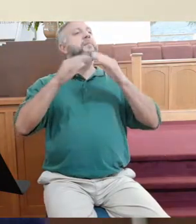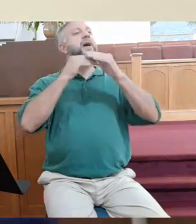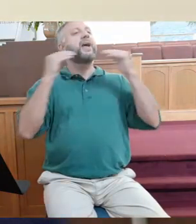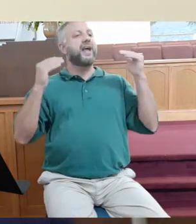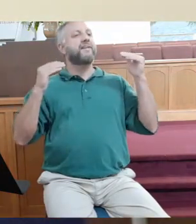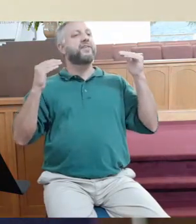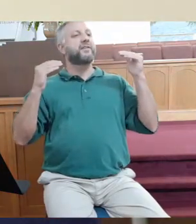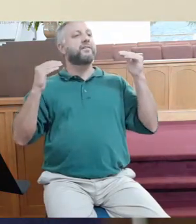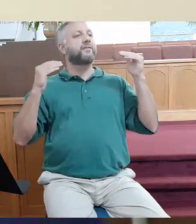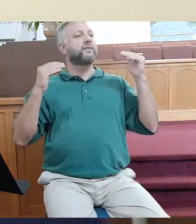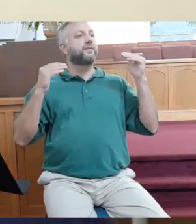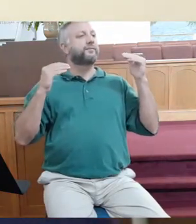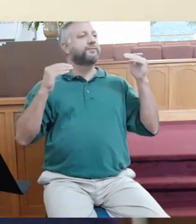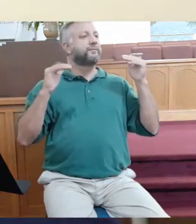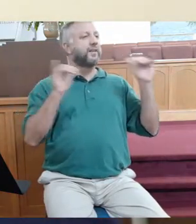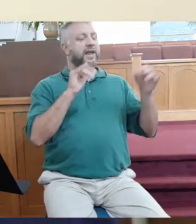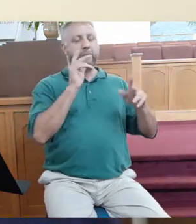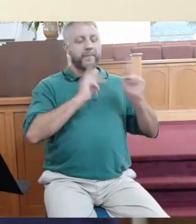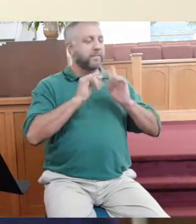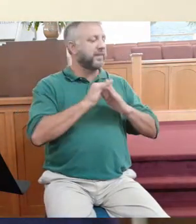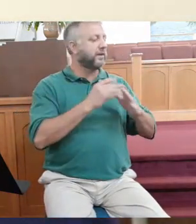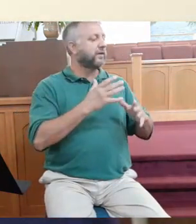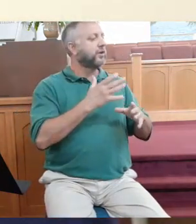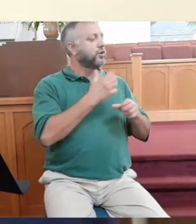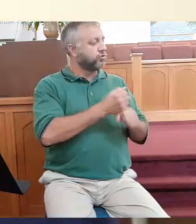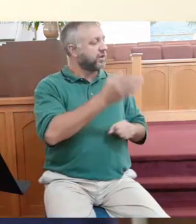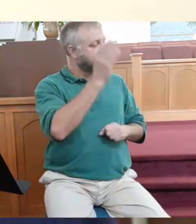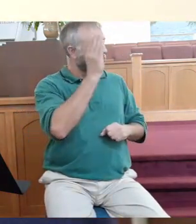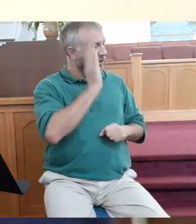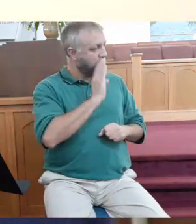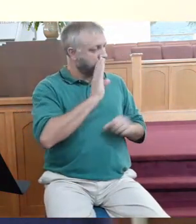heaven as he who has walked faithfully with God for many years.